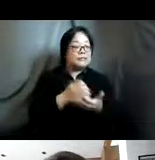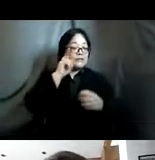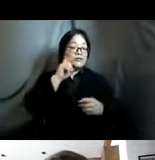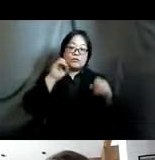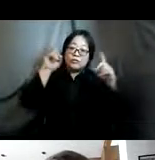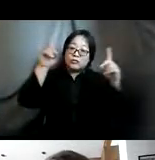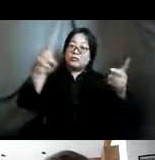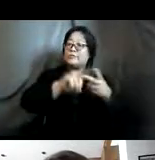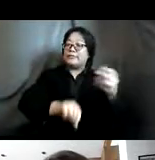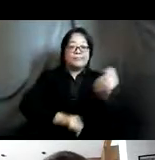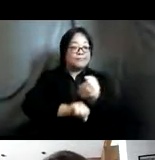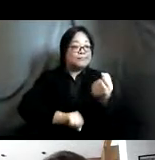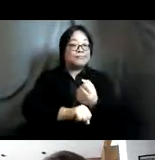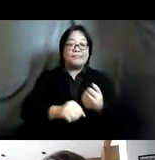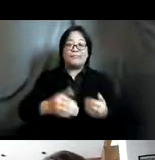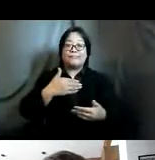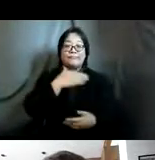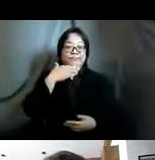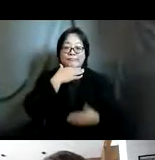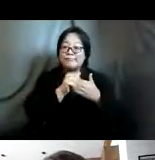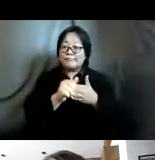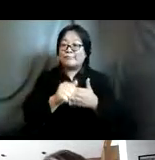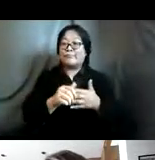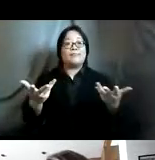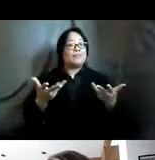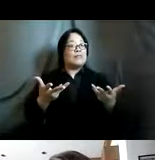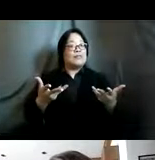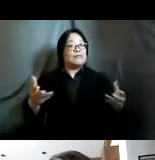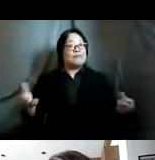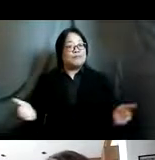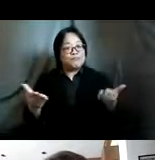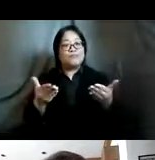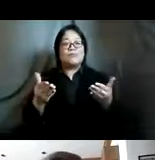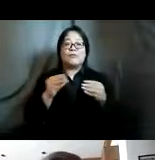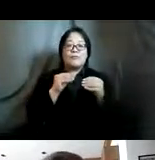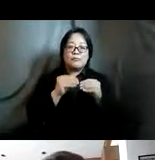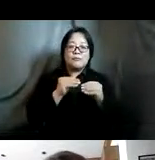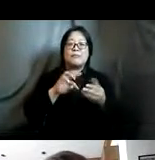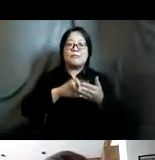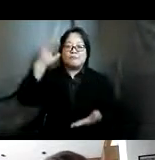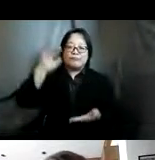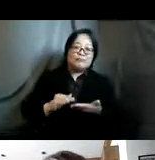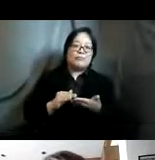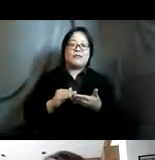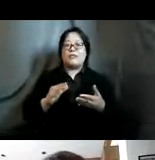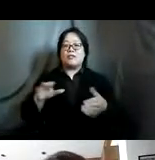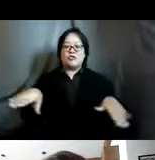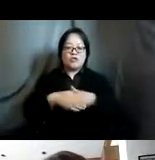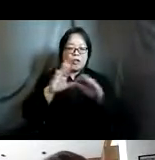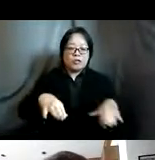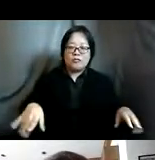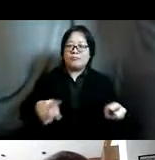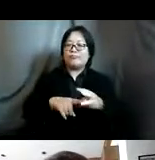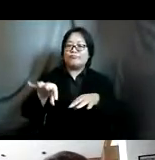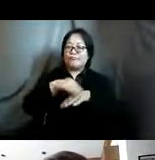for young women's leadership in efforts to end harmful practices including child marriage female gender mutilation gender by sex